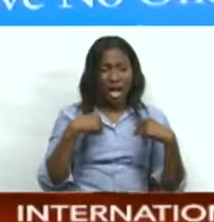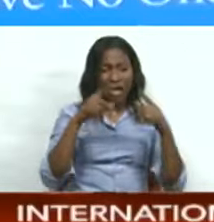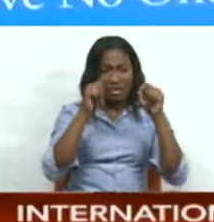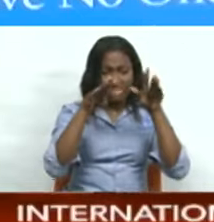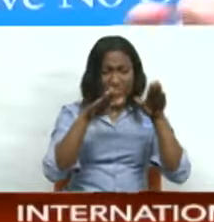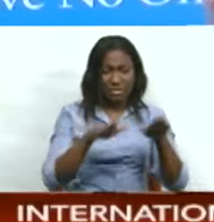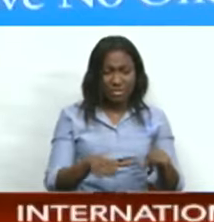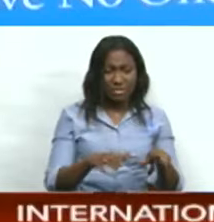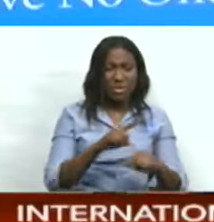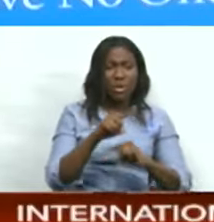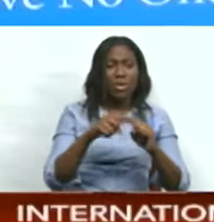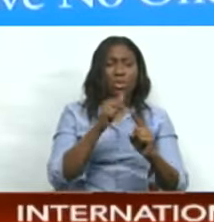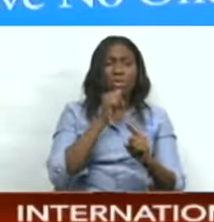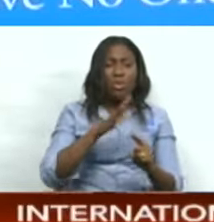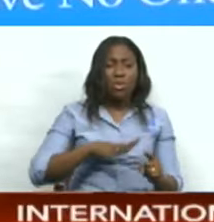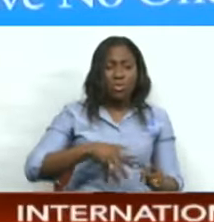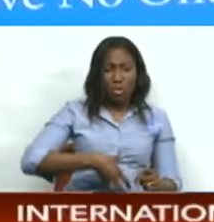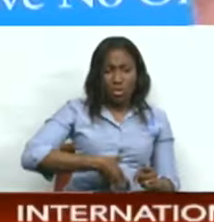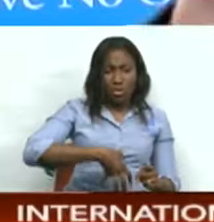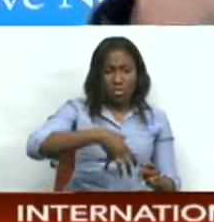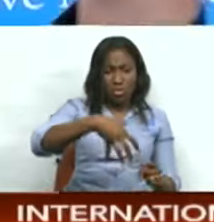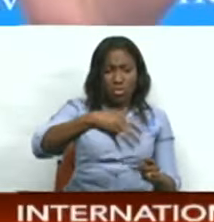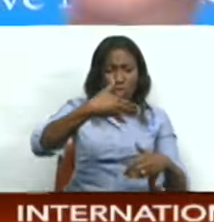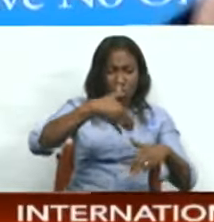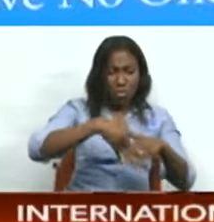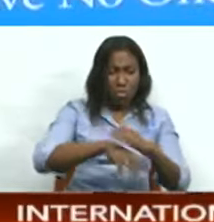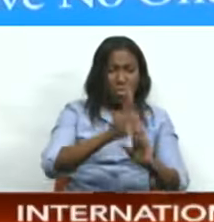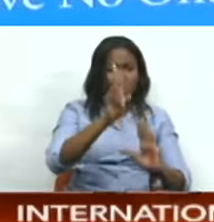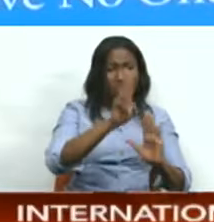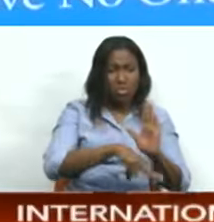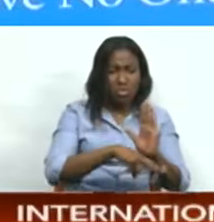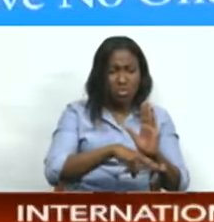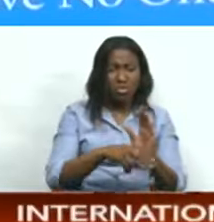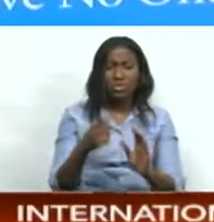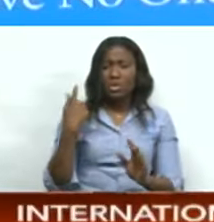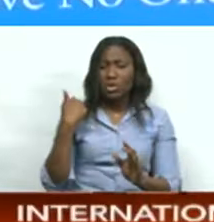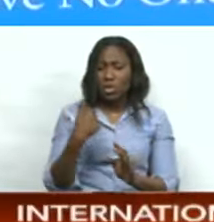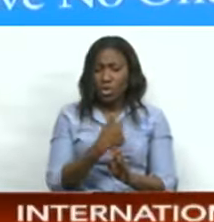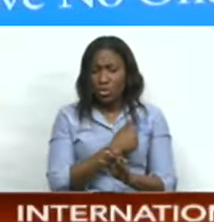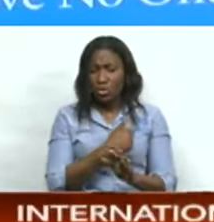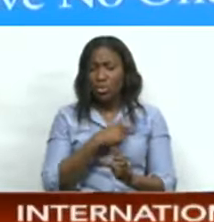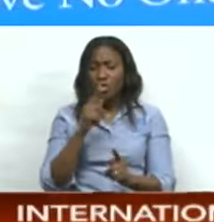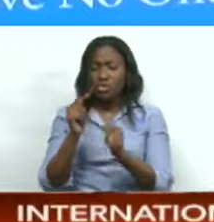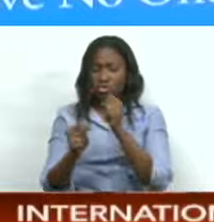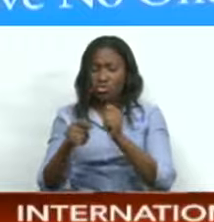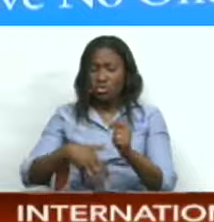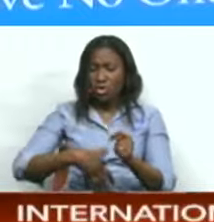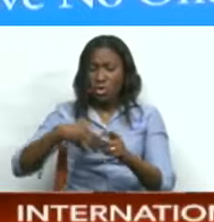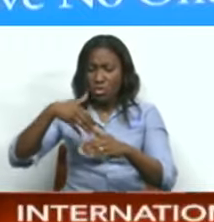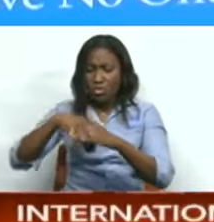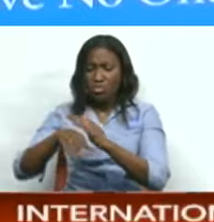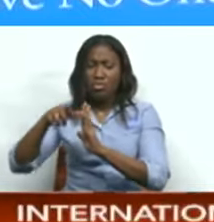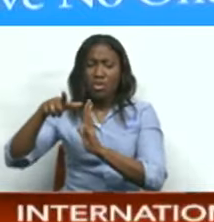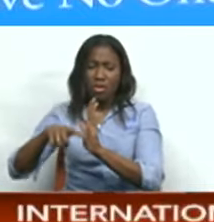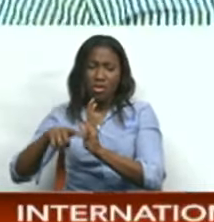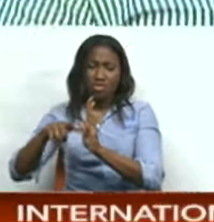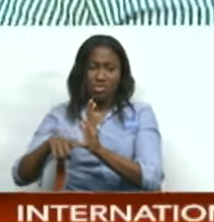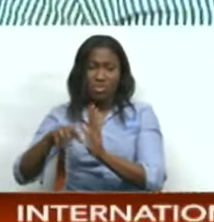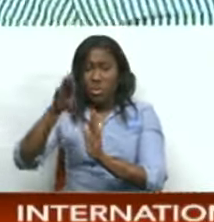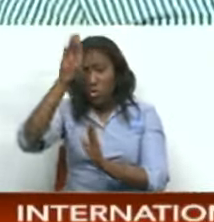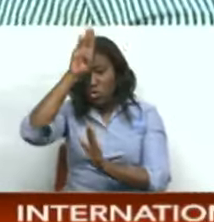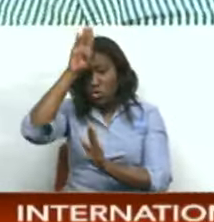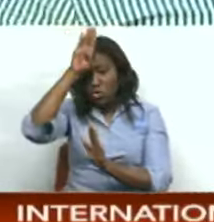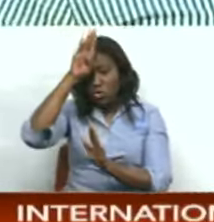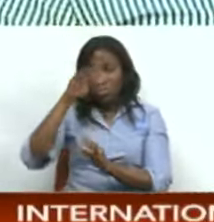higher, whereas Trinidad is at 76, Jamaica is 98. Even Cuba is not as good as Trinidad and Tobago.